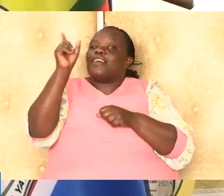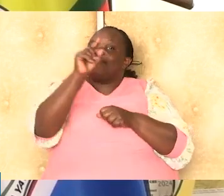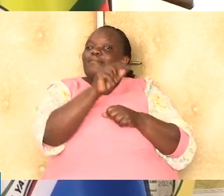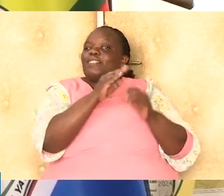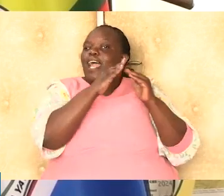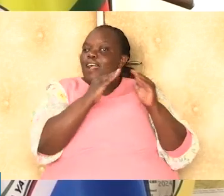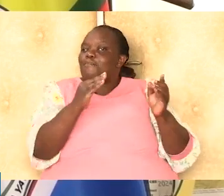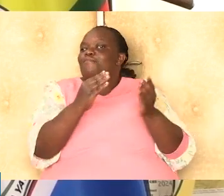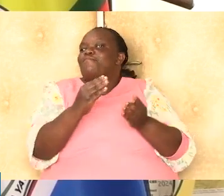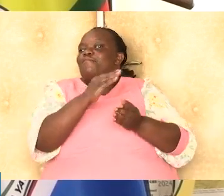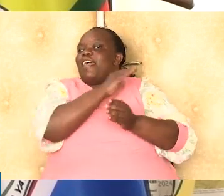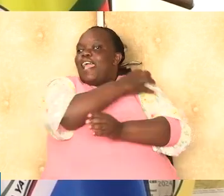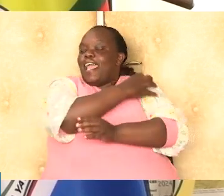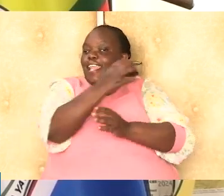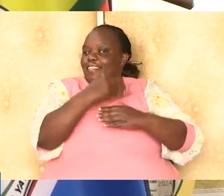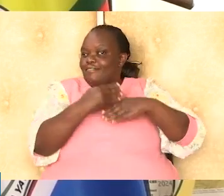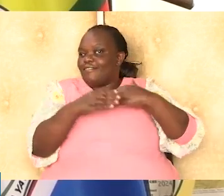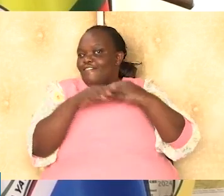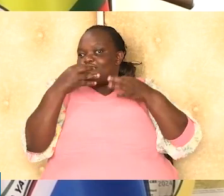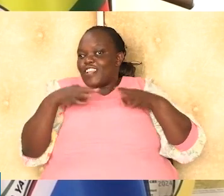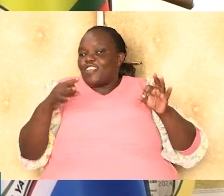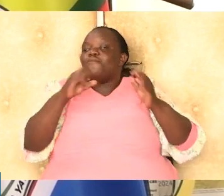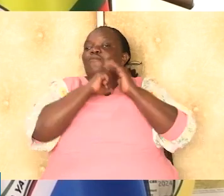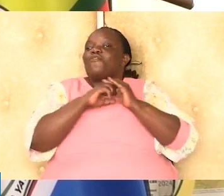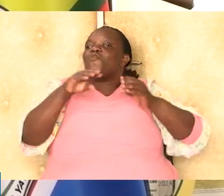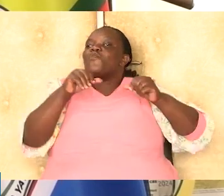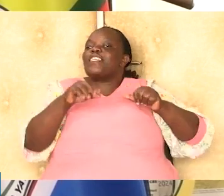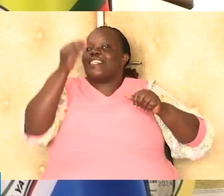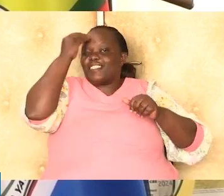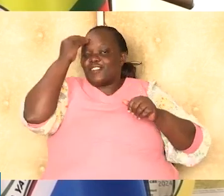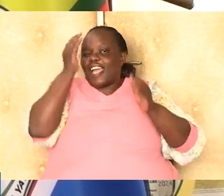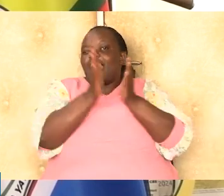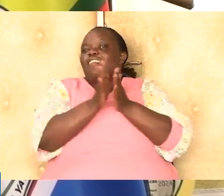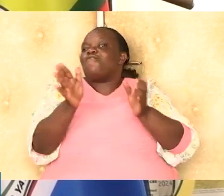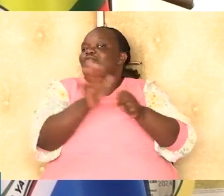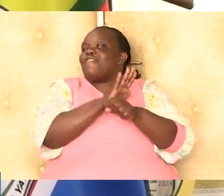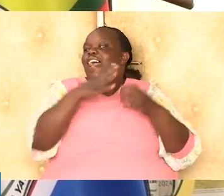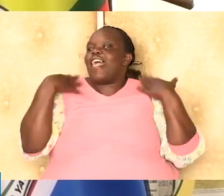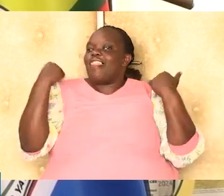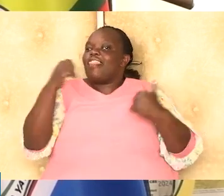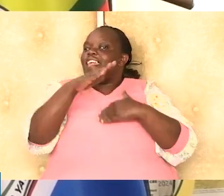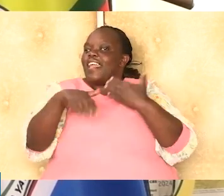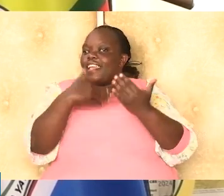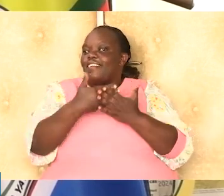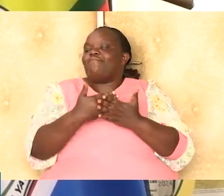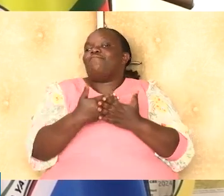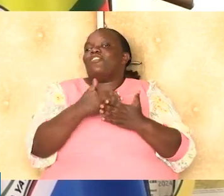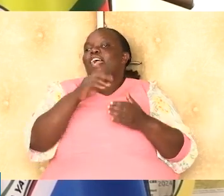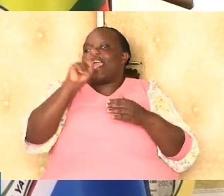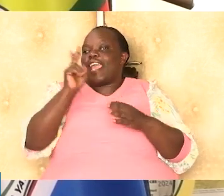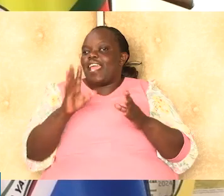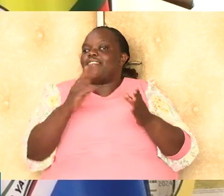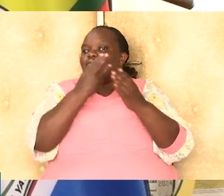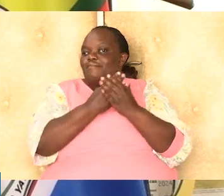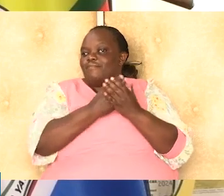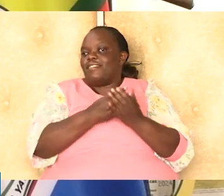housing, robust energy infrastructure and freedom of worship, quality education and comprehensive health care for all Kenyans through strategic partnerships,